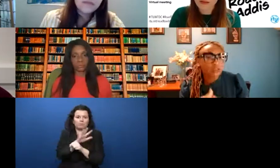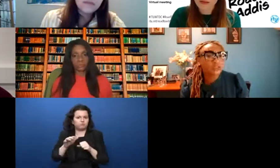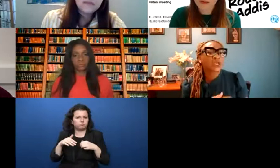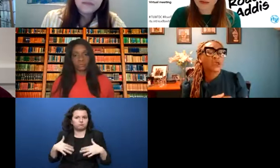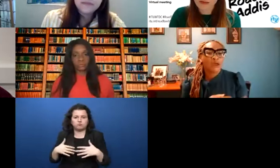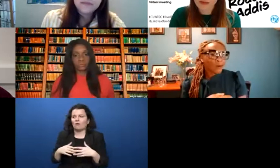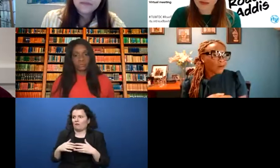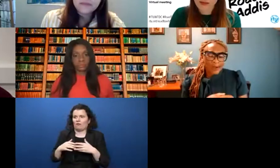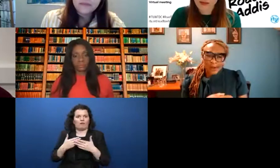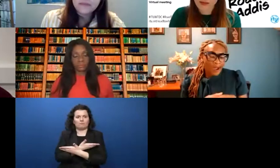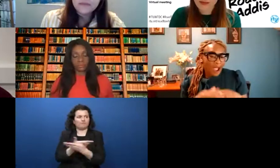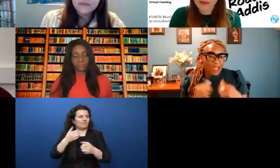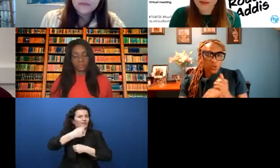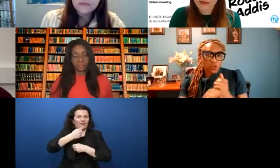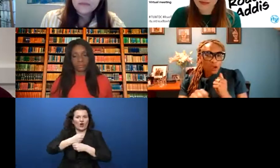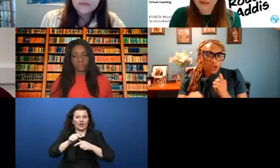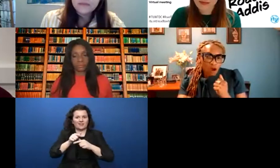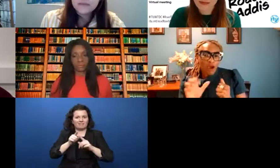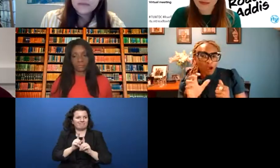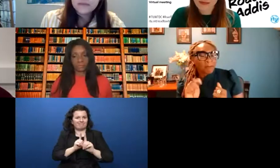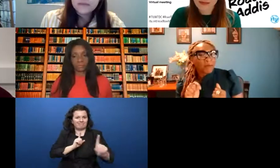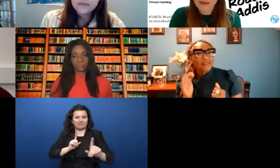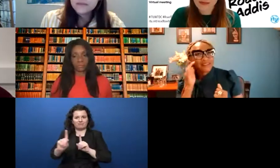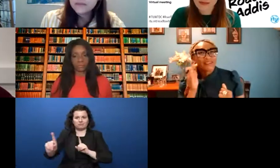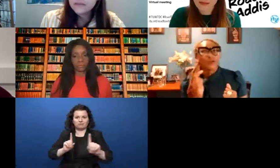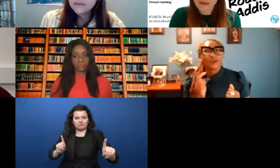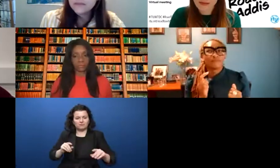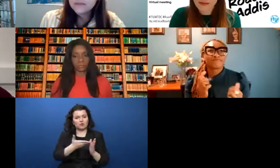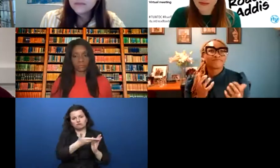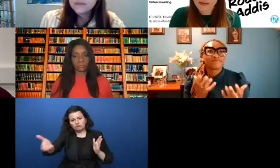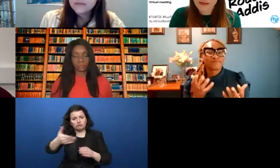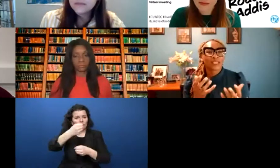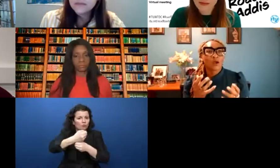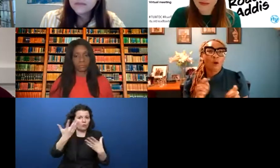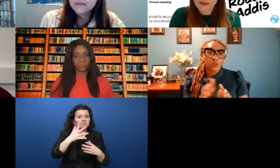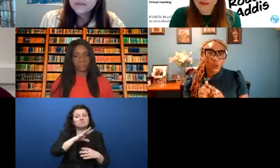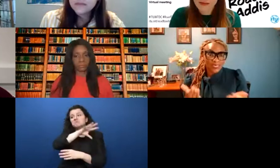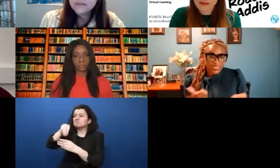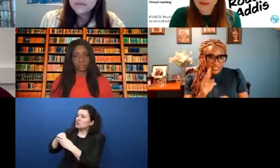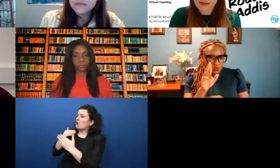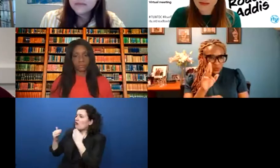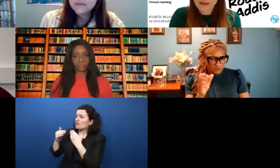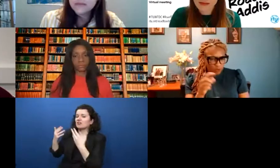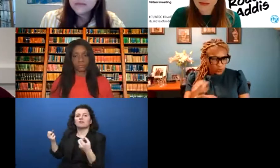was working remotely, this service allows remote workers to participate in conference calls with captions.